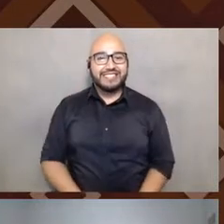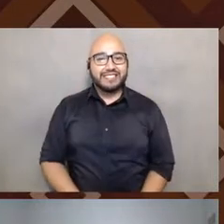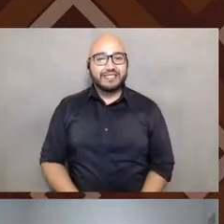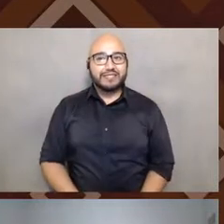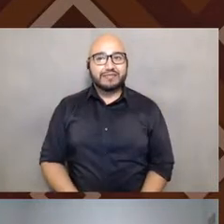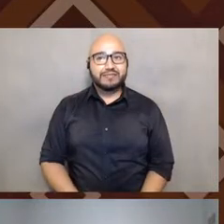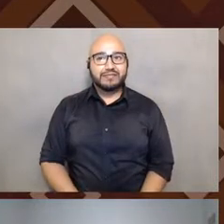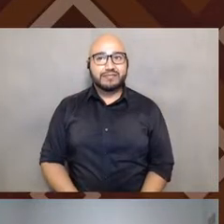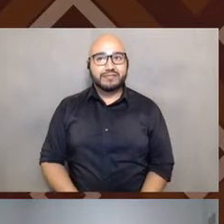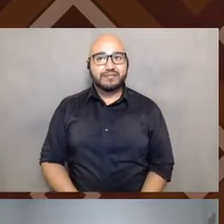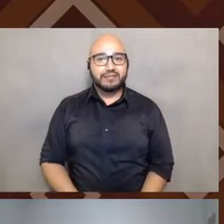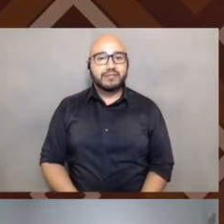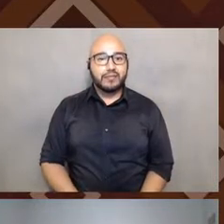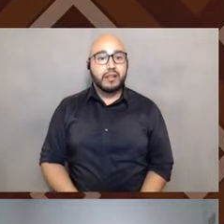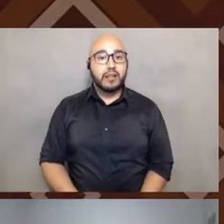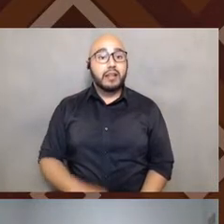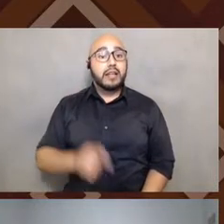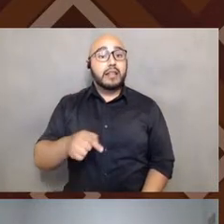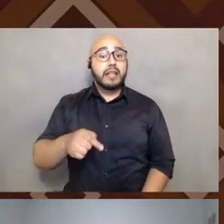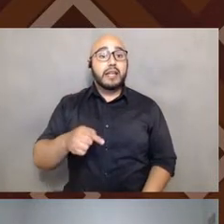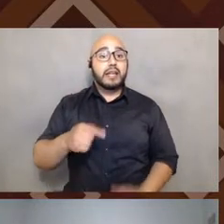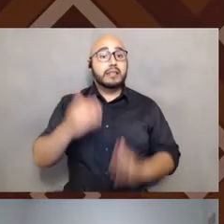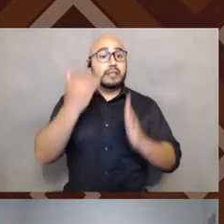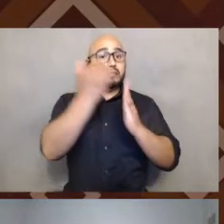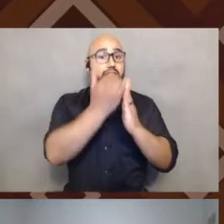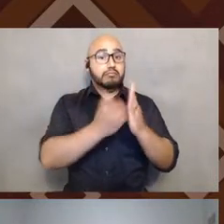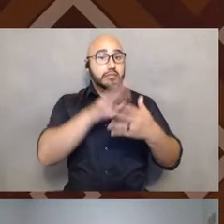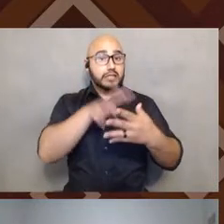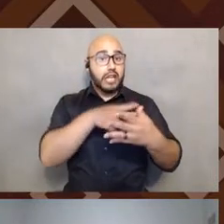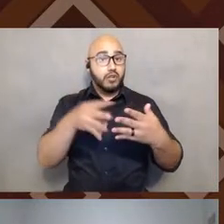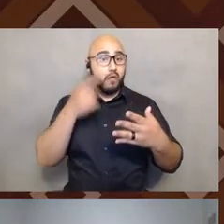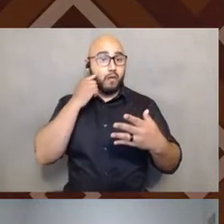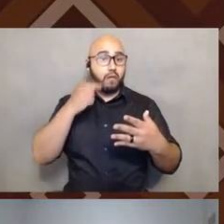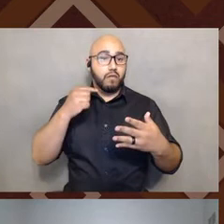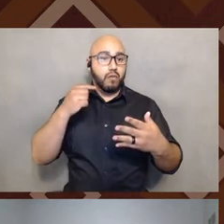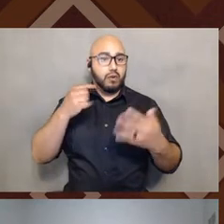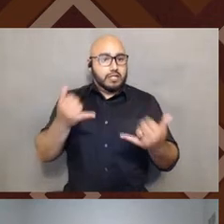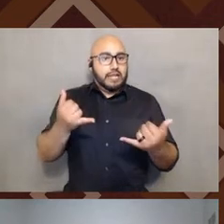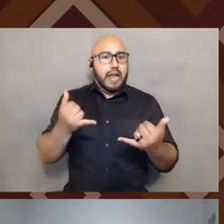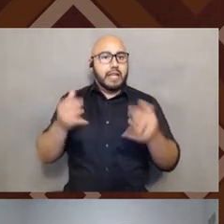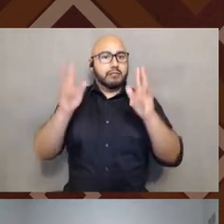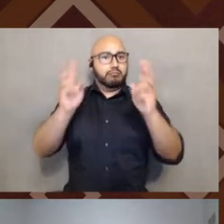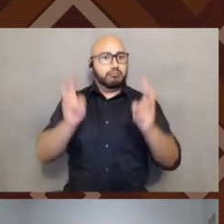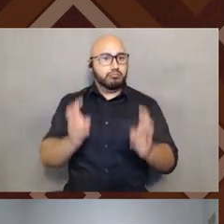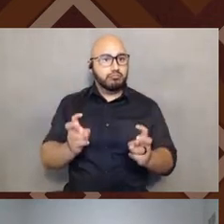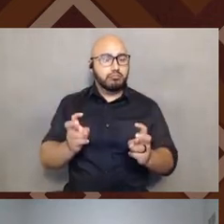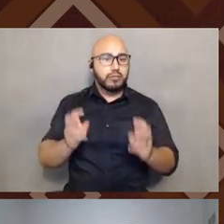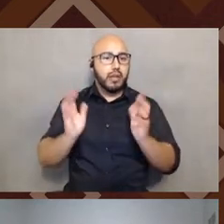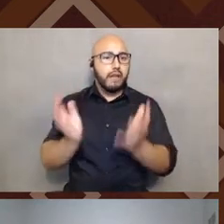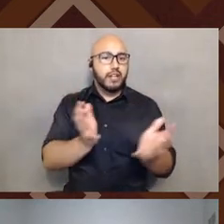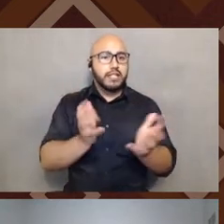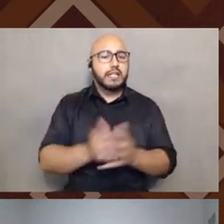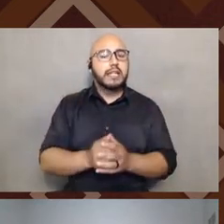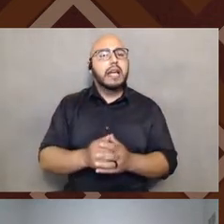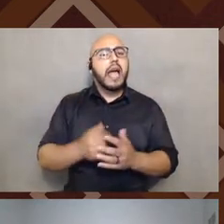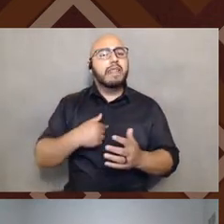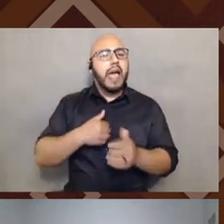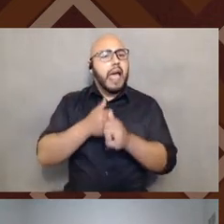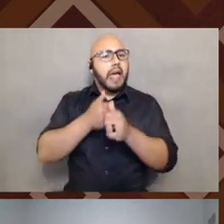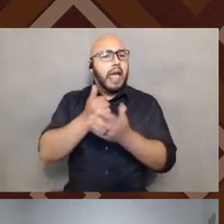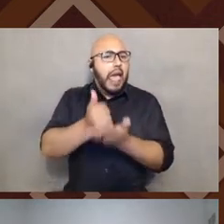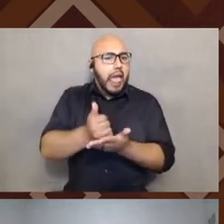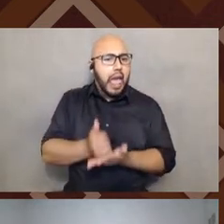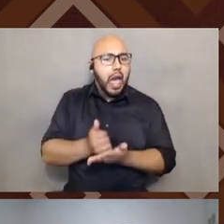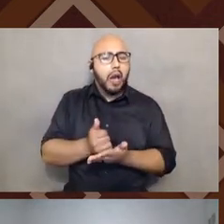So, here's the agenda for our conversation, and it's mostly as a timekeeper for us and then also to